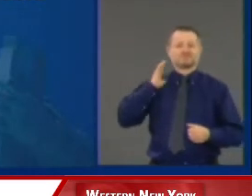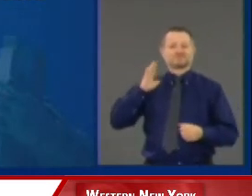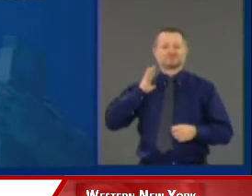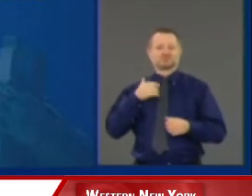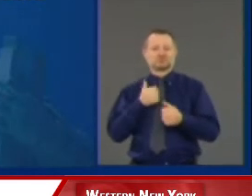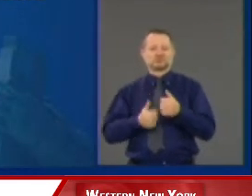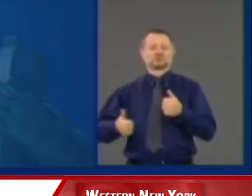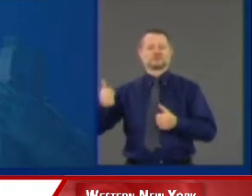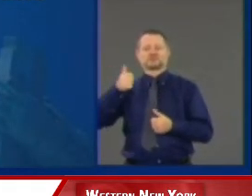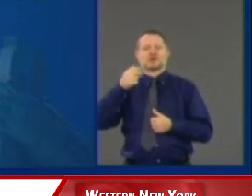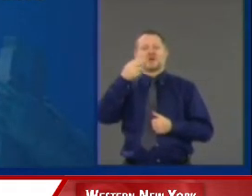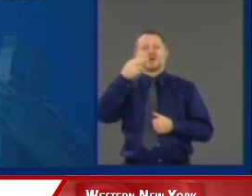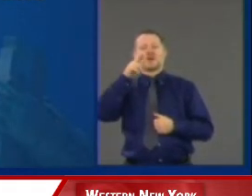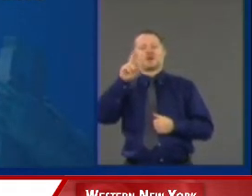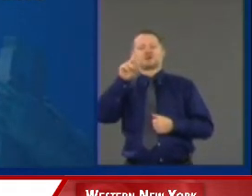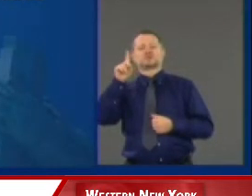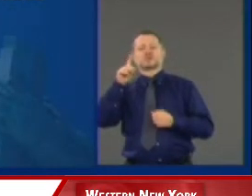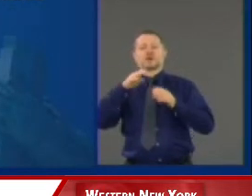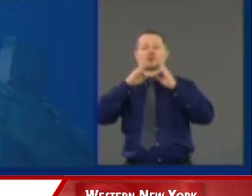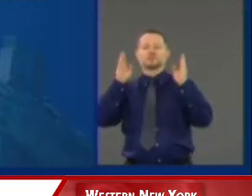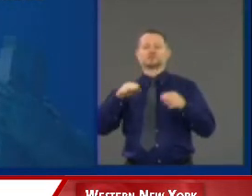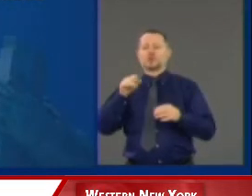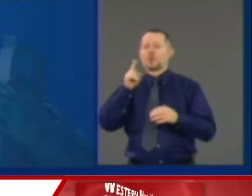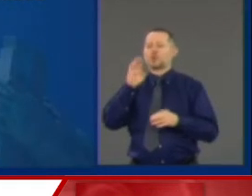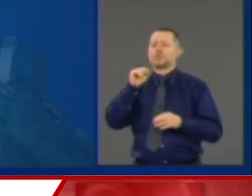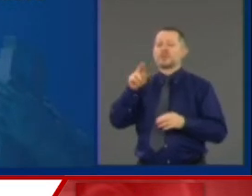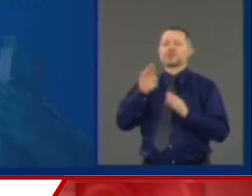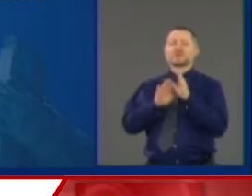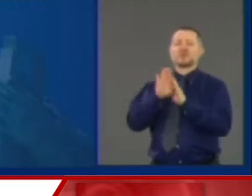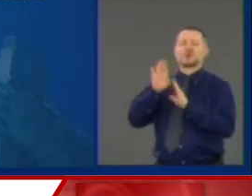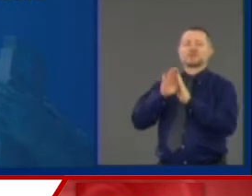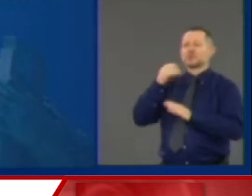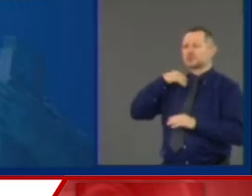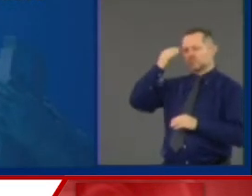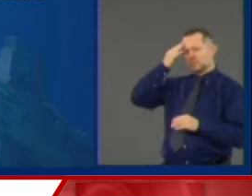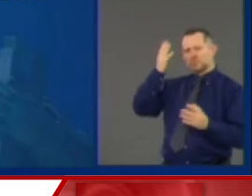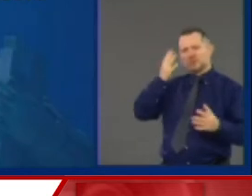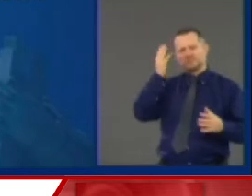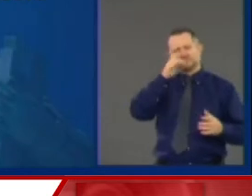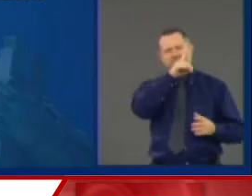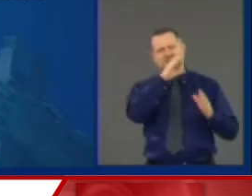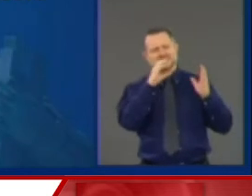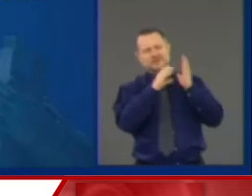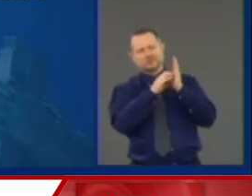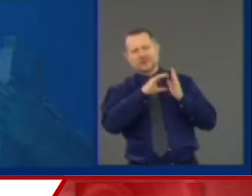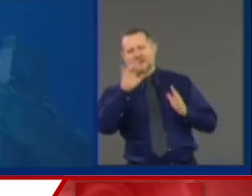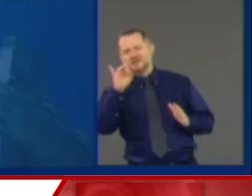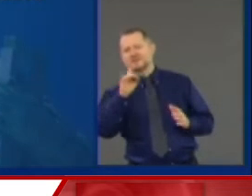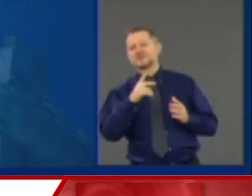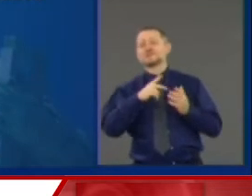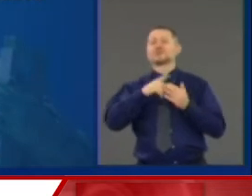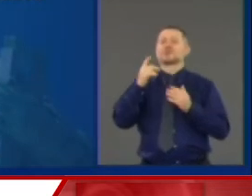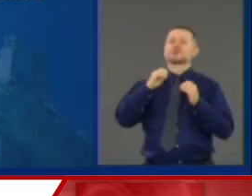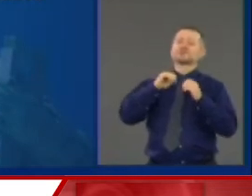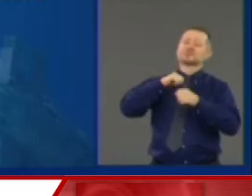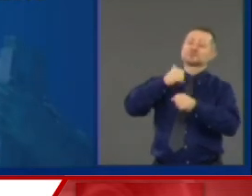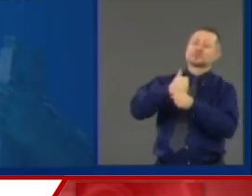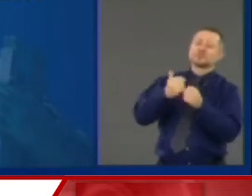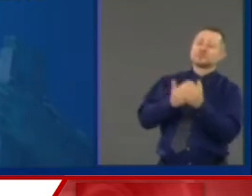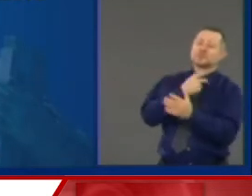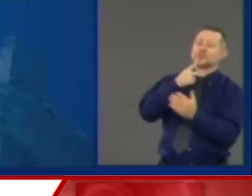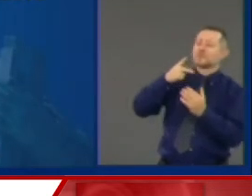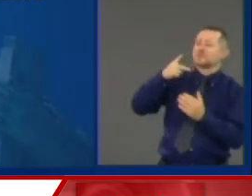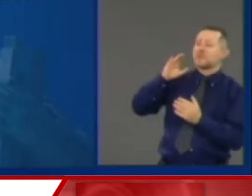what the federal government used to do in terms of affordable housing with Section 8 and building new public housing. And we just stopped.